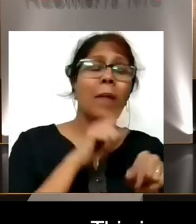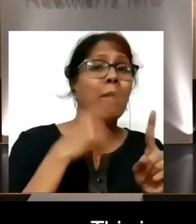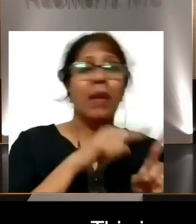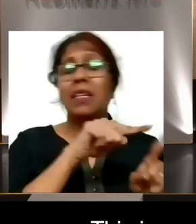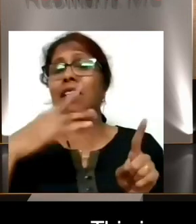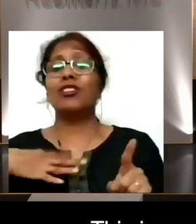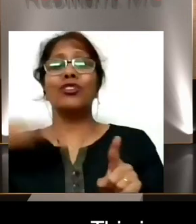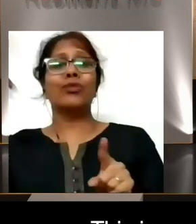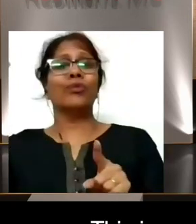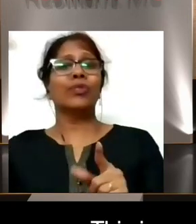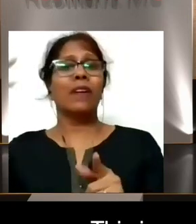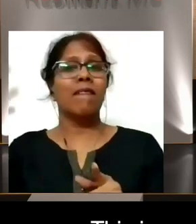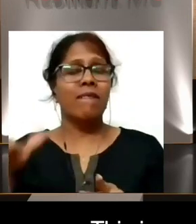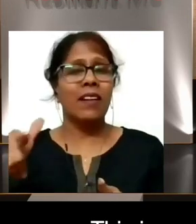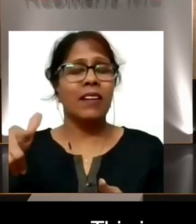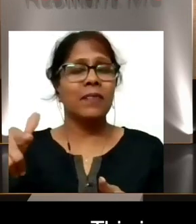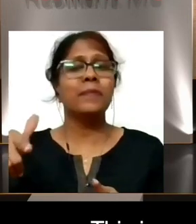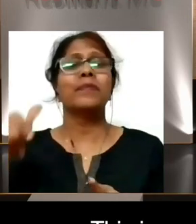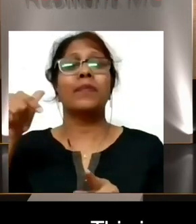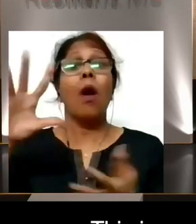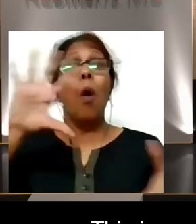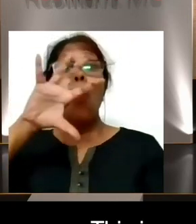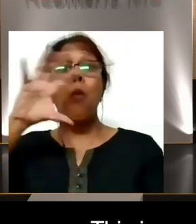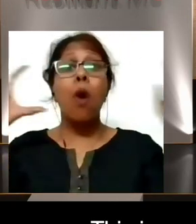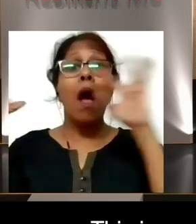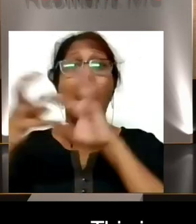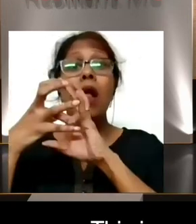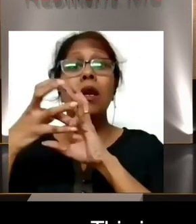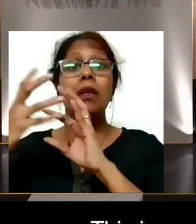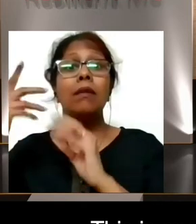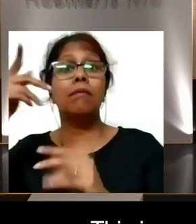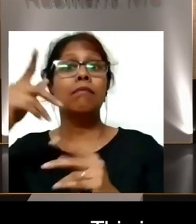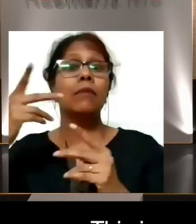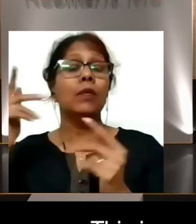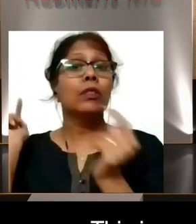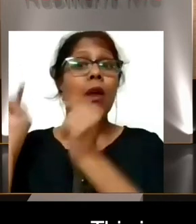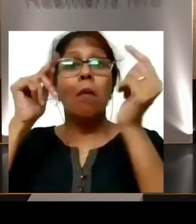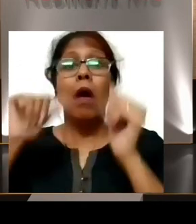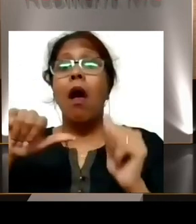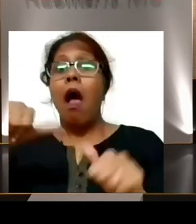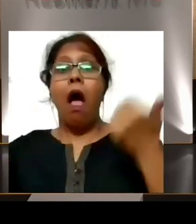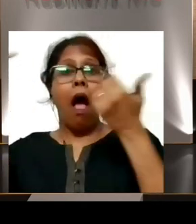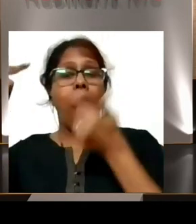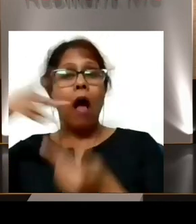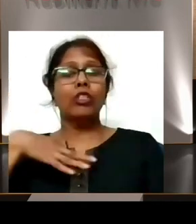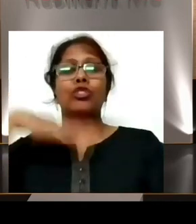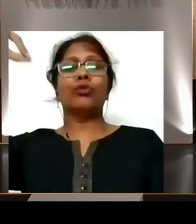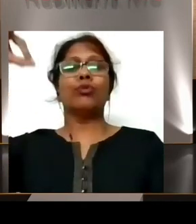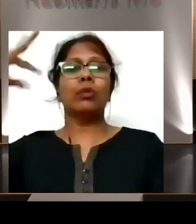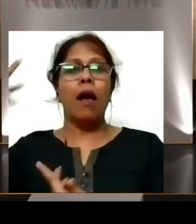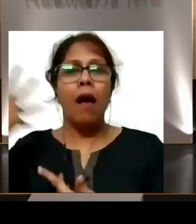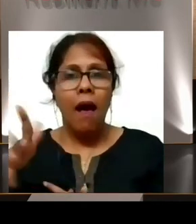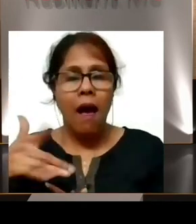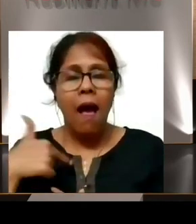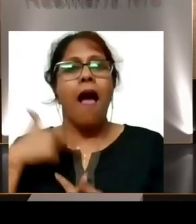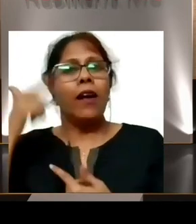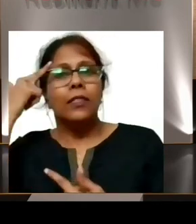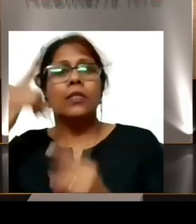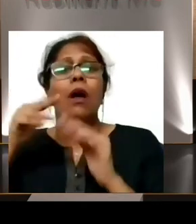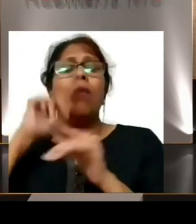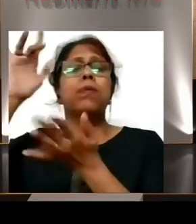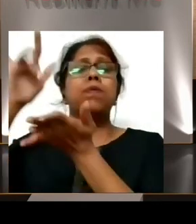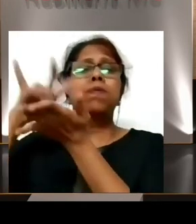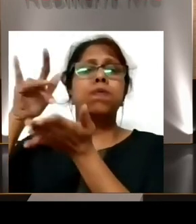This is, uh, my world championship is my second international tournament, which is, which was going to be held at